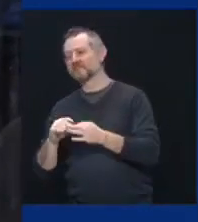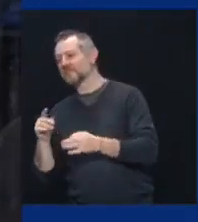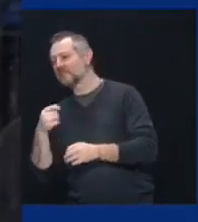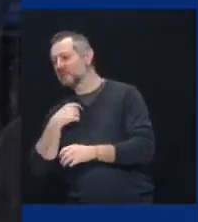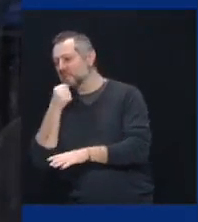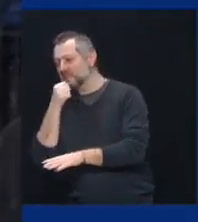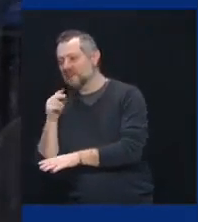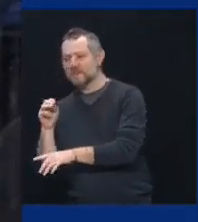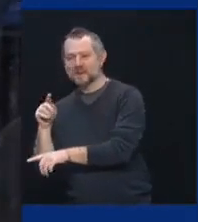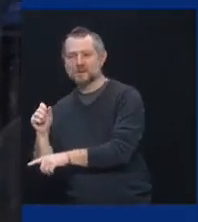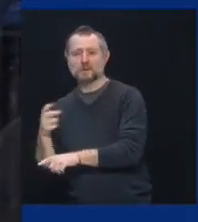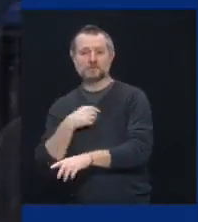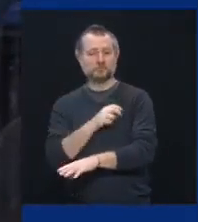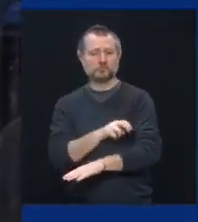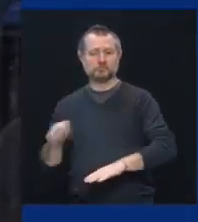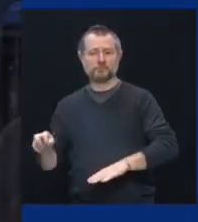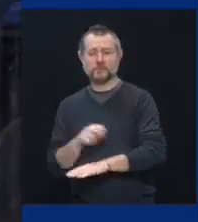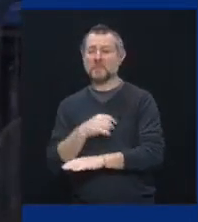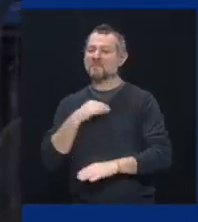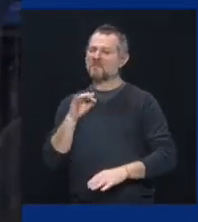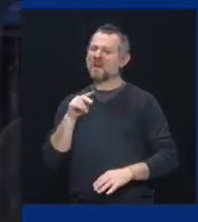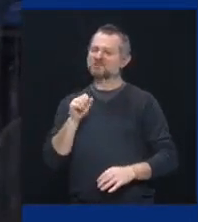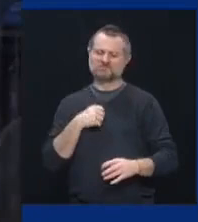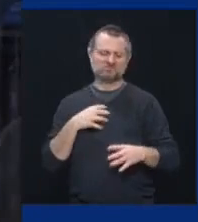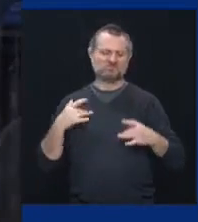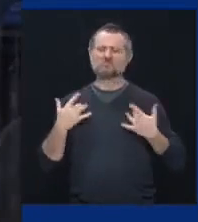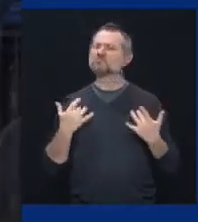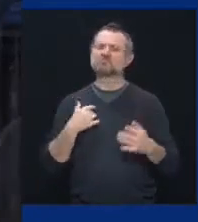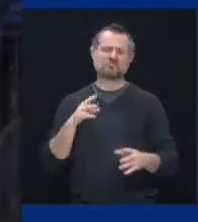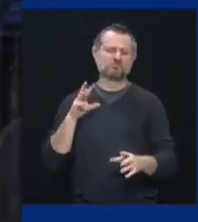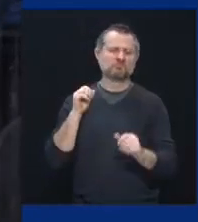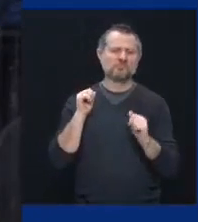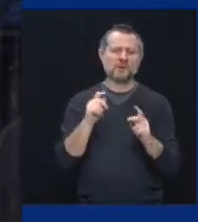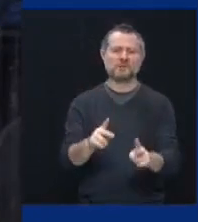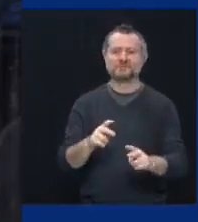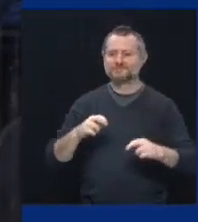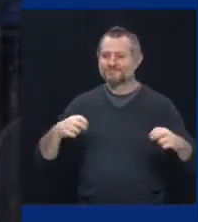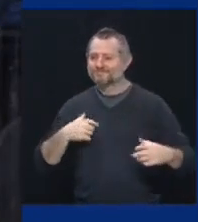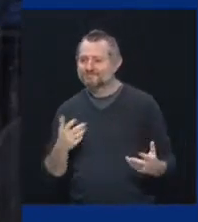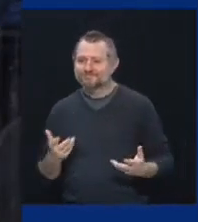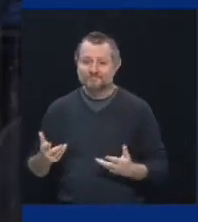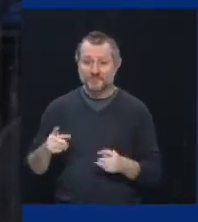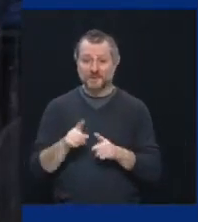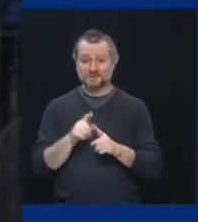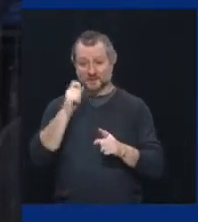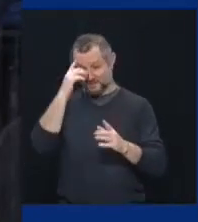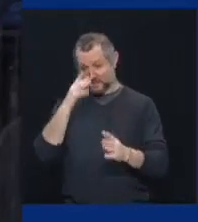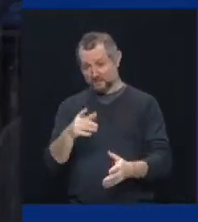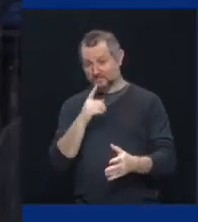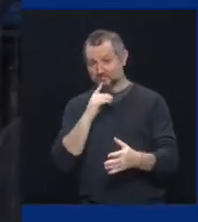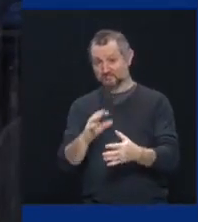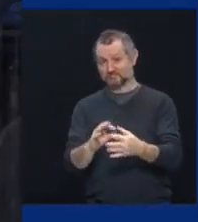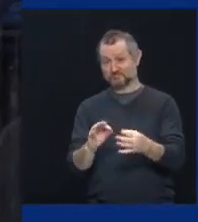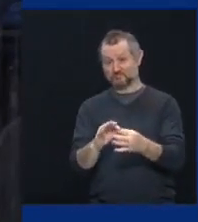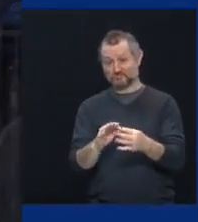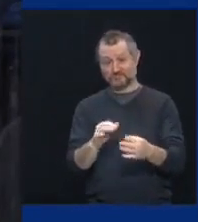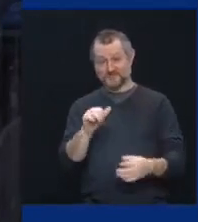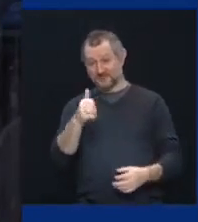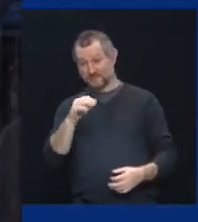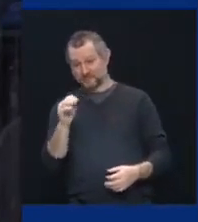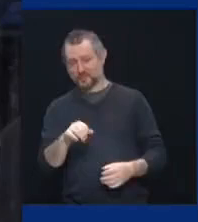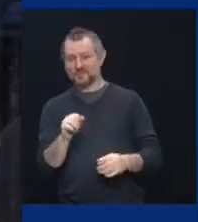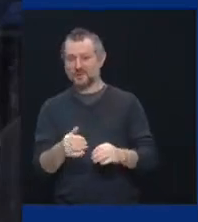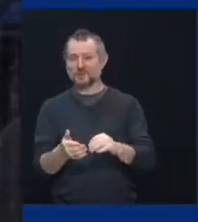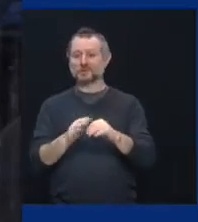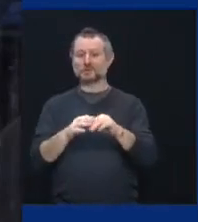fans will get a chance to get back in the stadium. I'm sure as, as the governor said, it'll progress, uh, to where more people can go. And